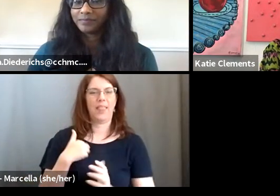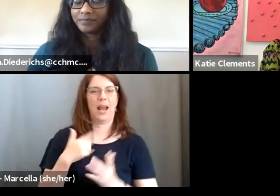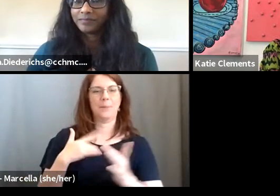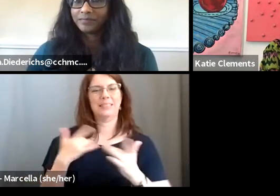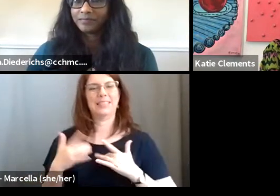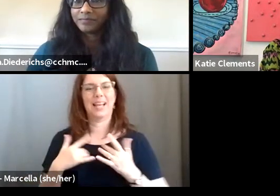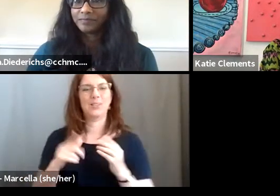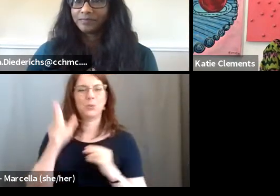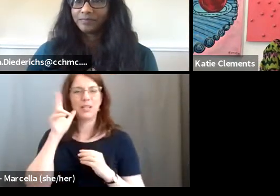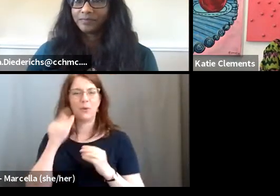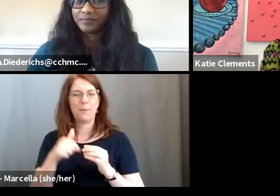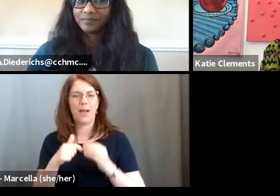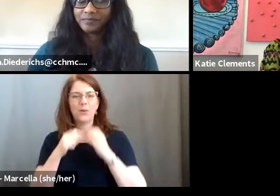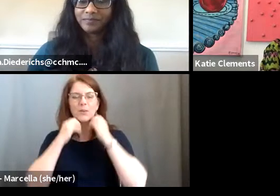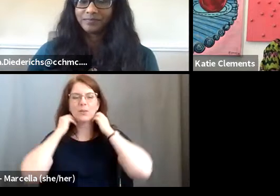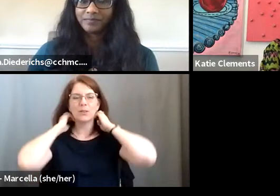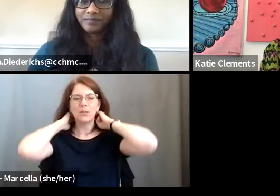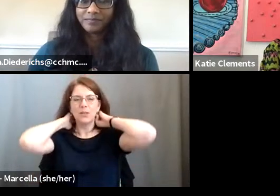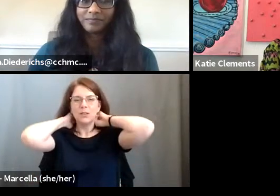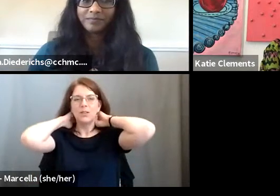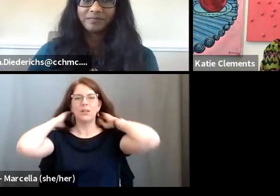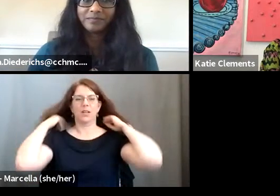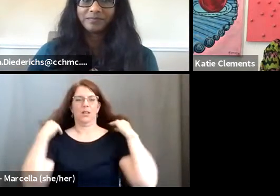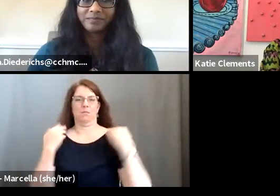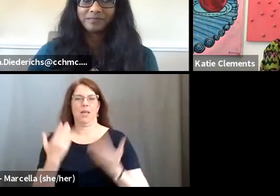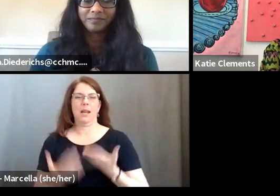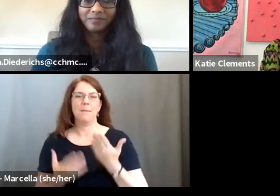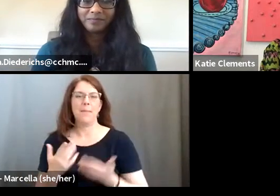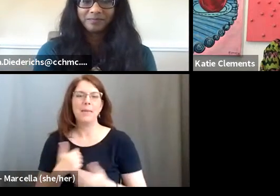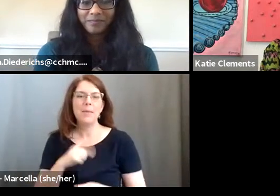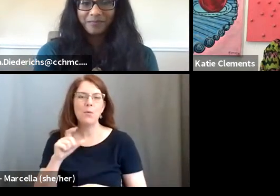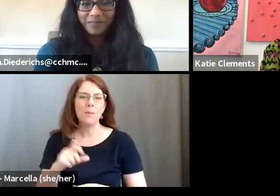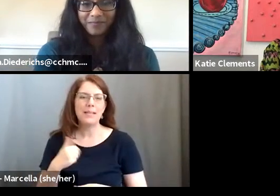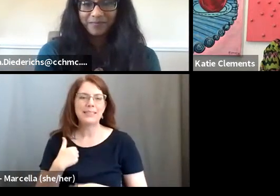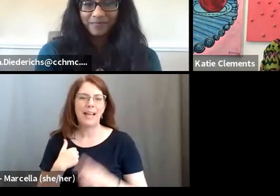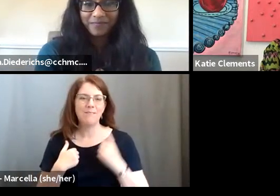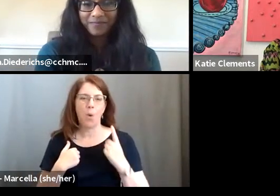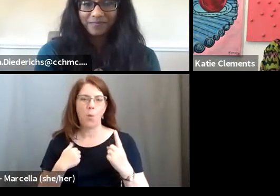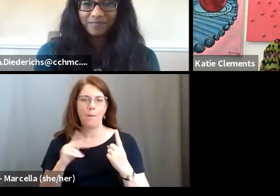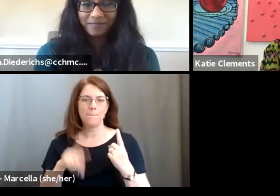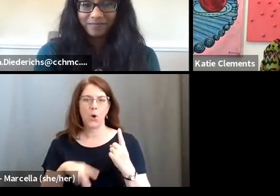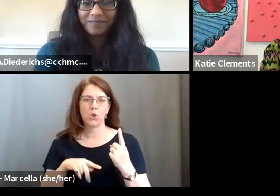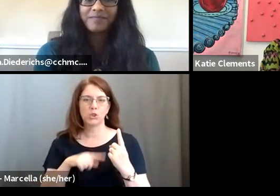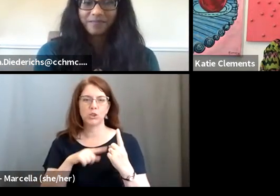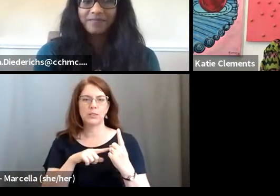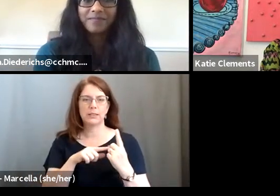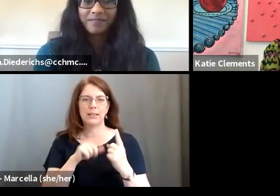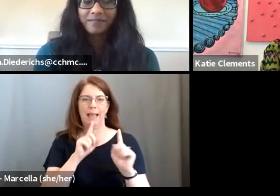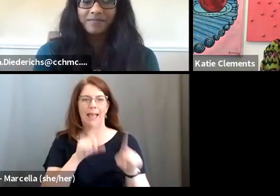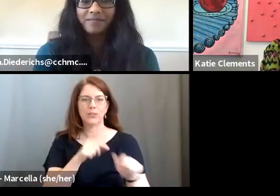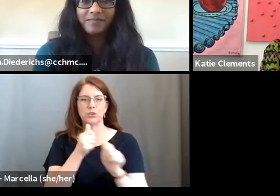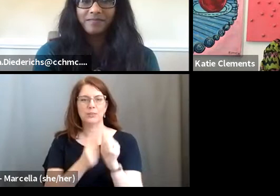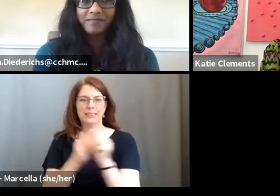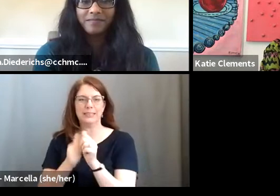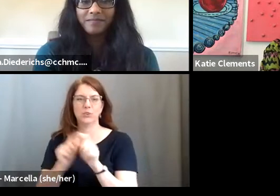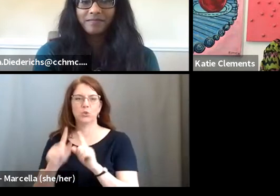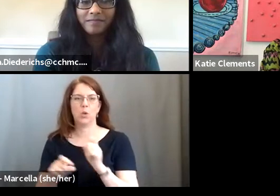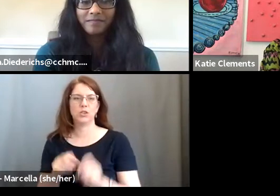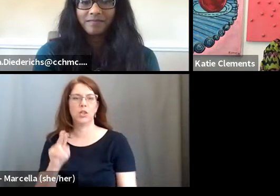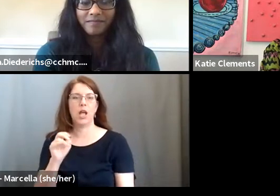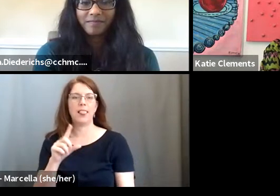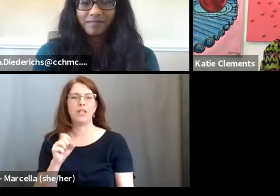to hear about, but what we might have to do is have, um, one panelist answer per question, unless you're like,